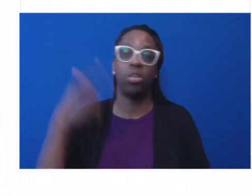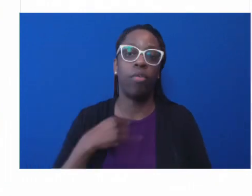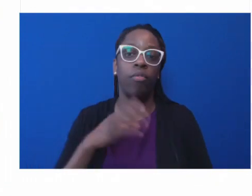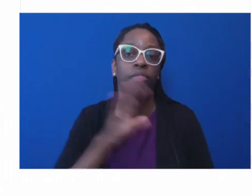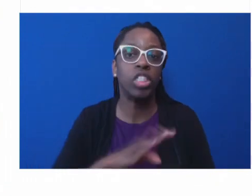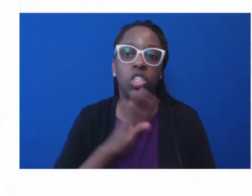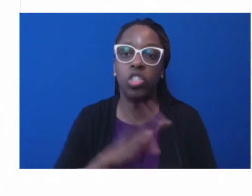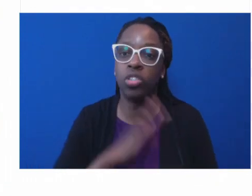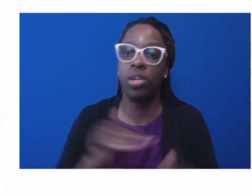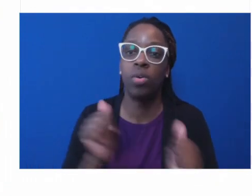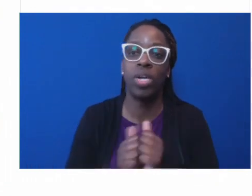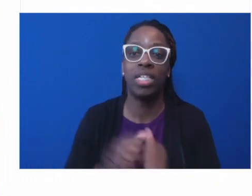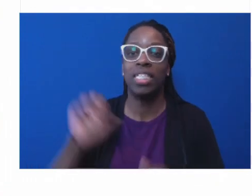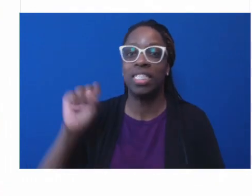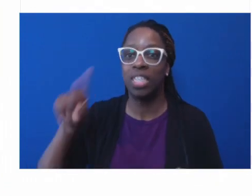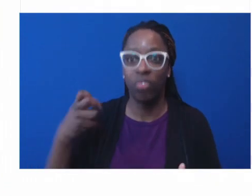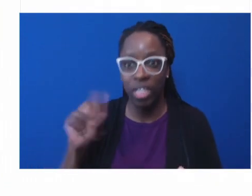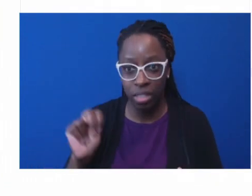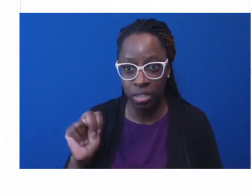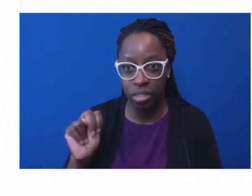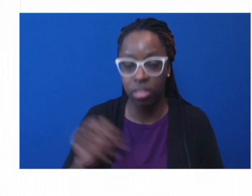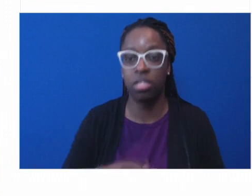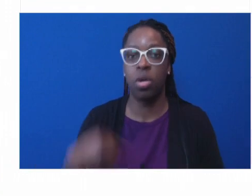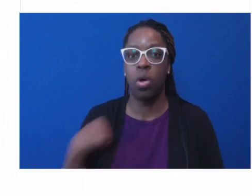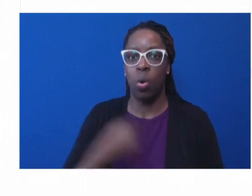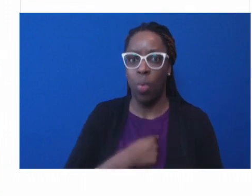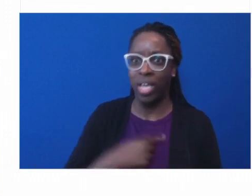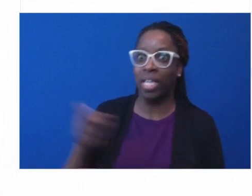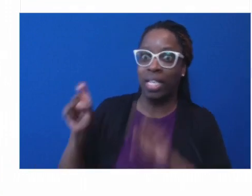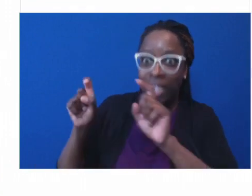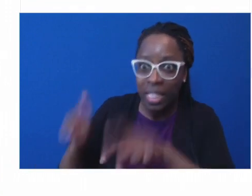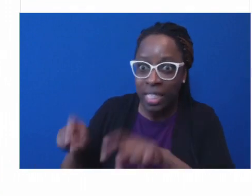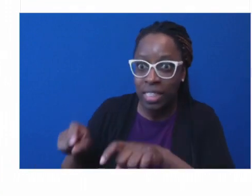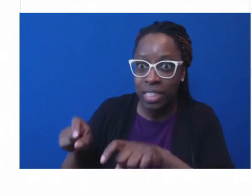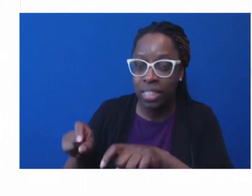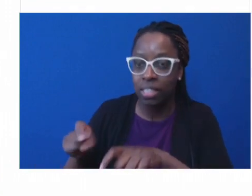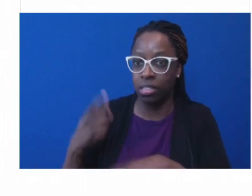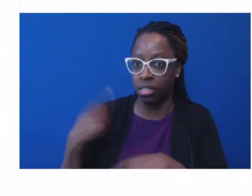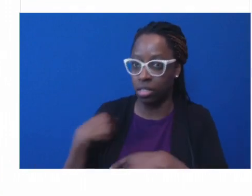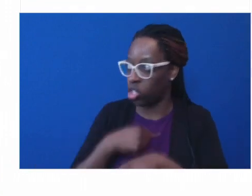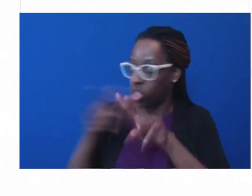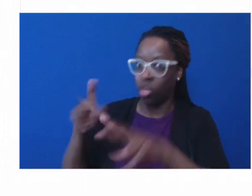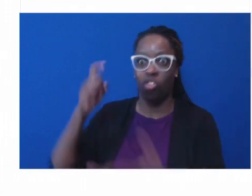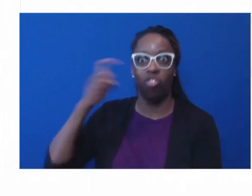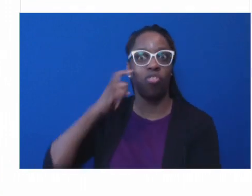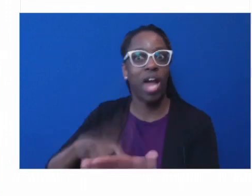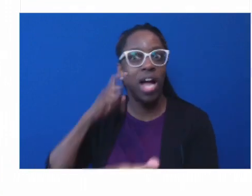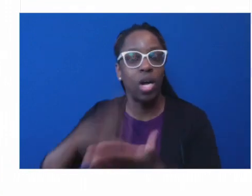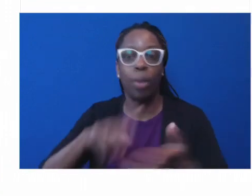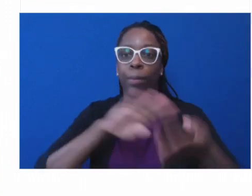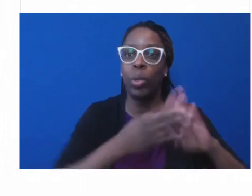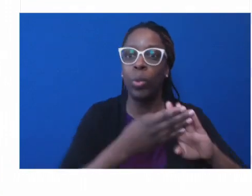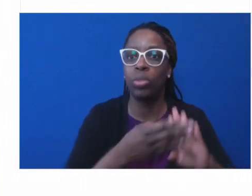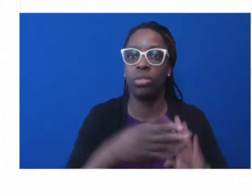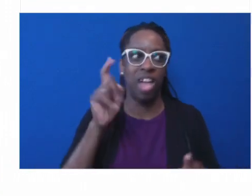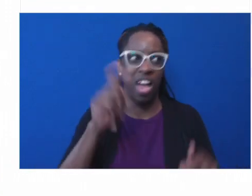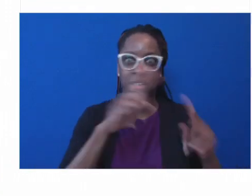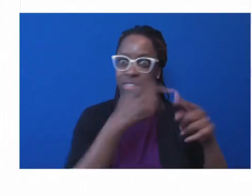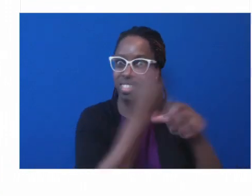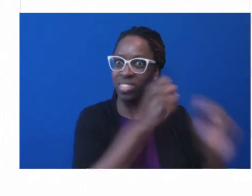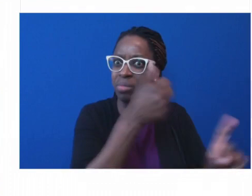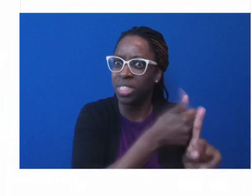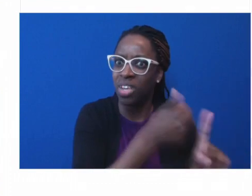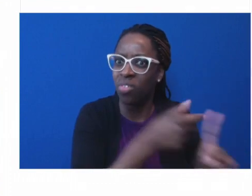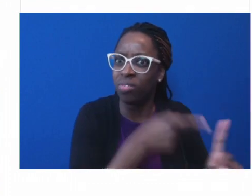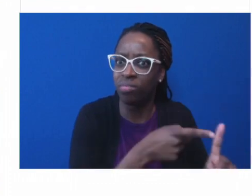points for saving themselves. Community health workers have been around in our country for over 25 years. Broma Torres here